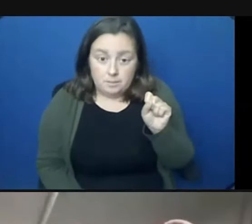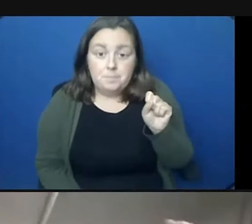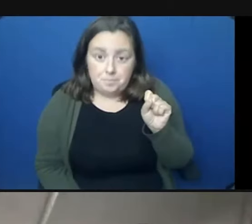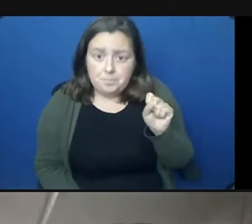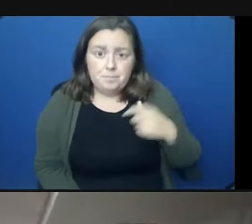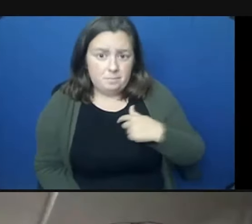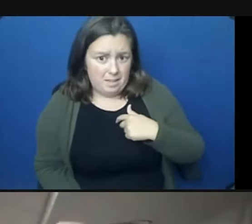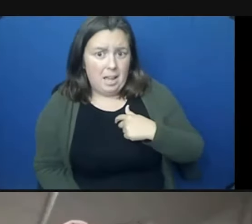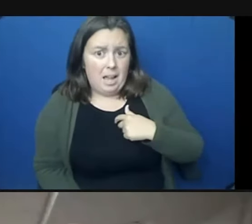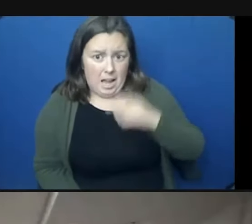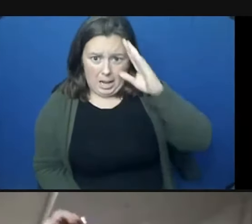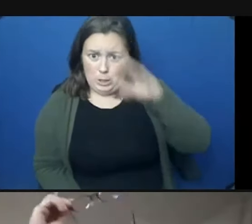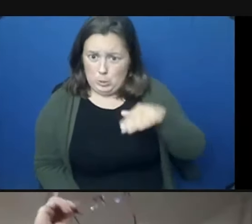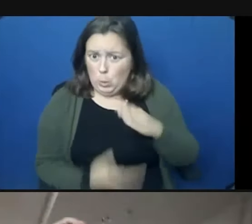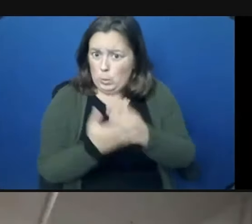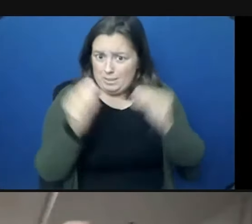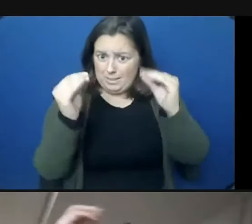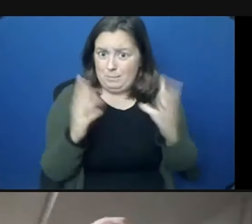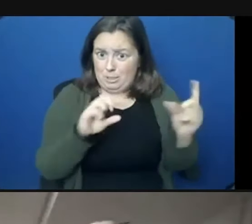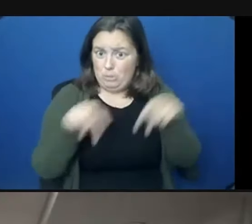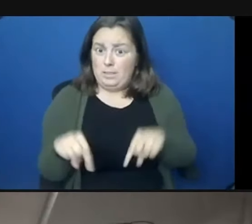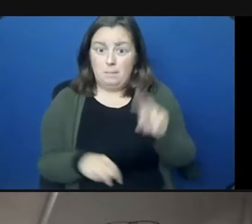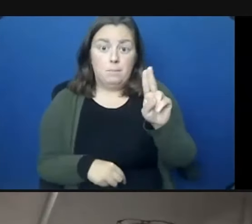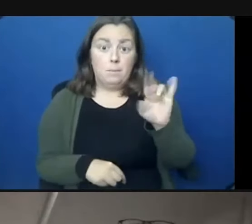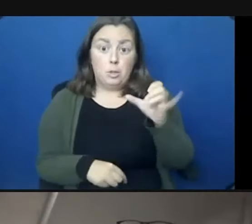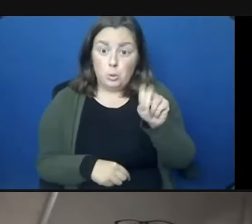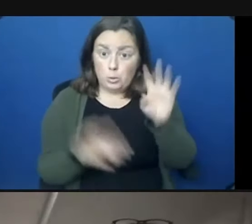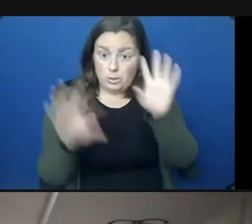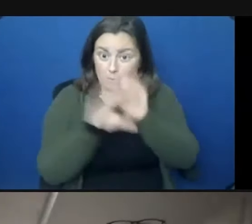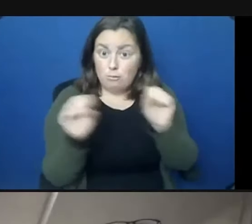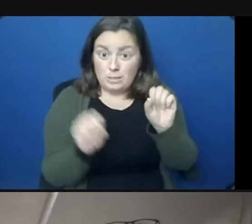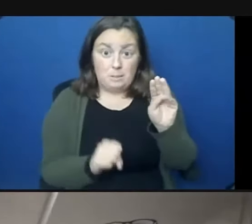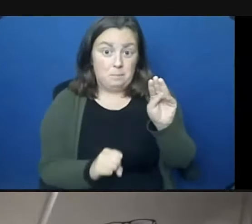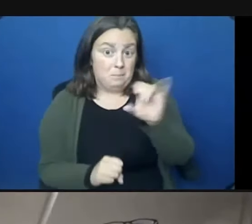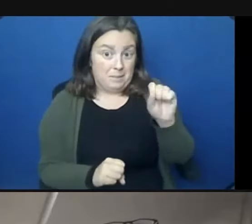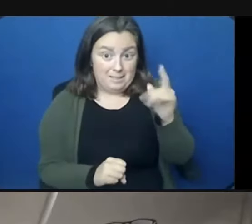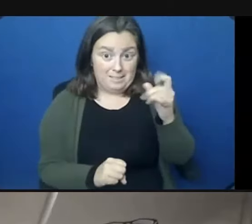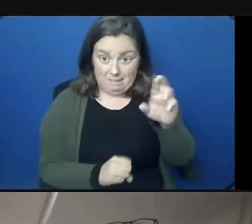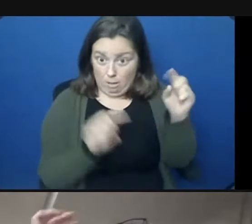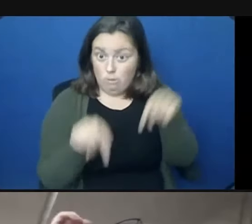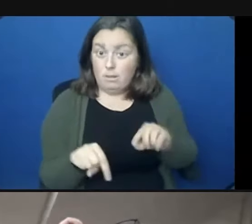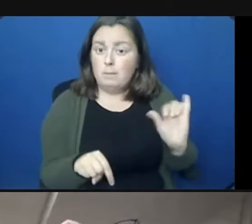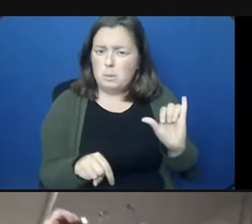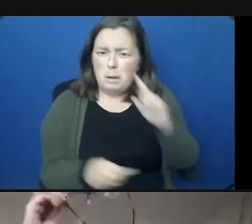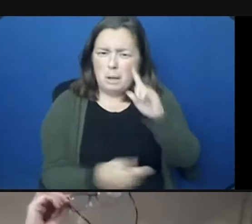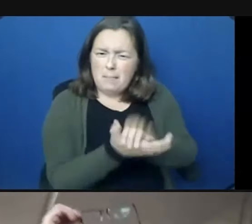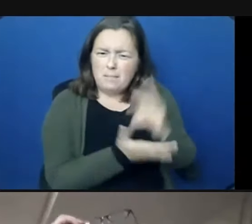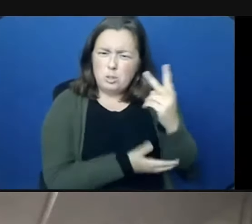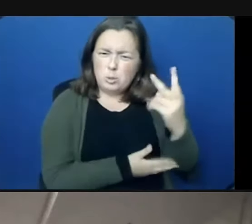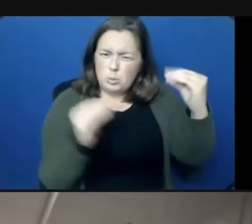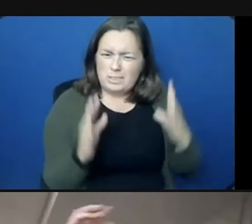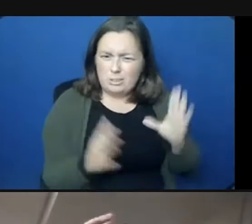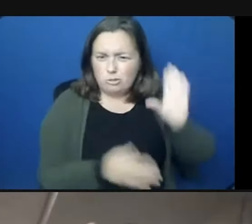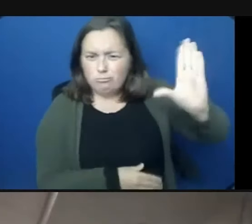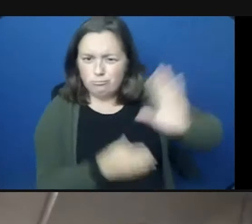I know for a fact there was teachers there. know anyone present, and Ms. Taylor was also there. I believe two teachers spoke at that meeting. Then